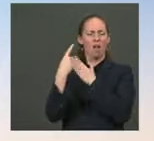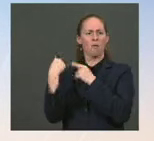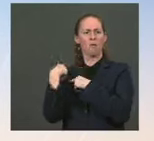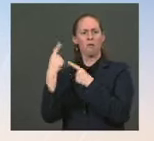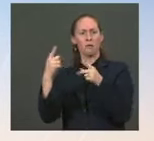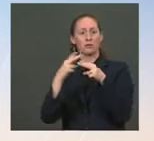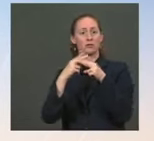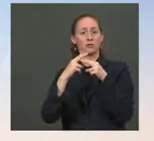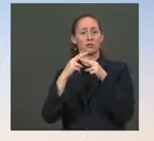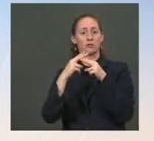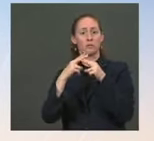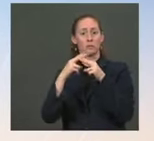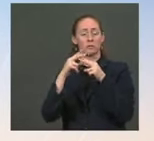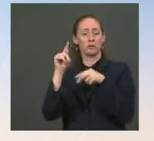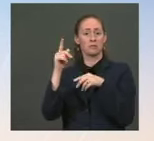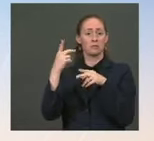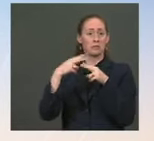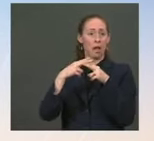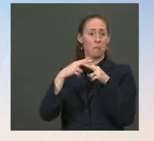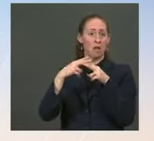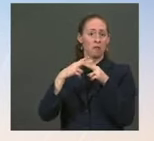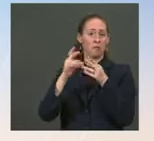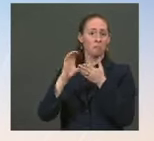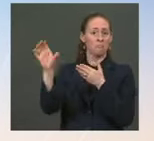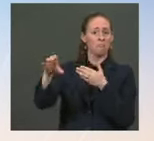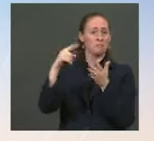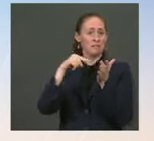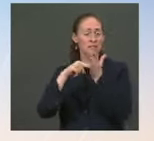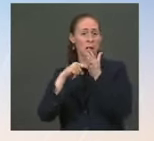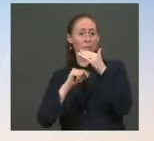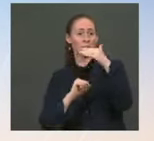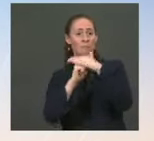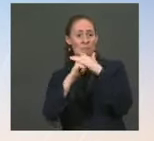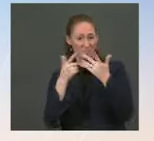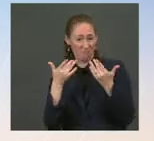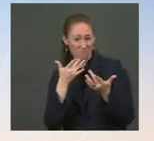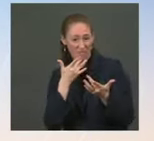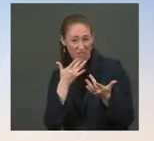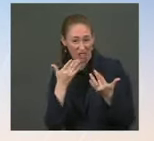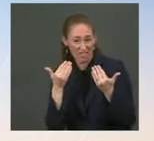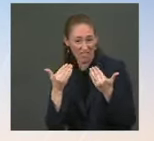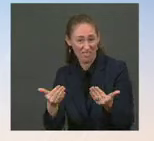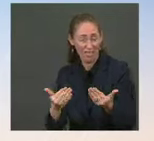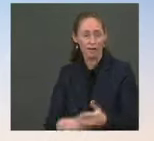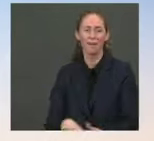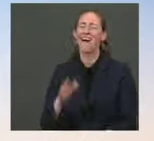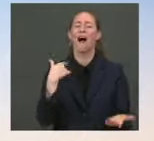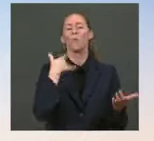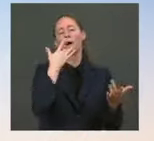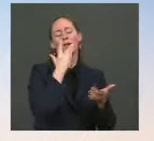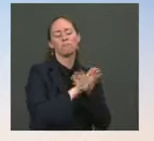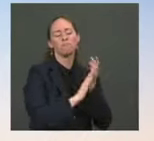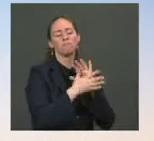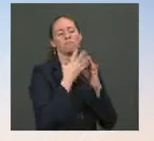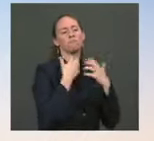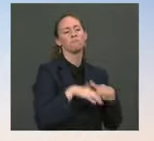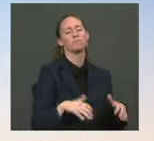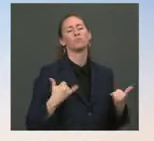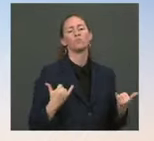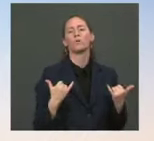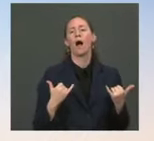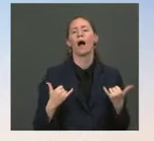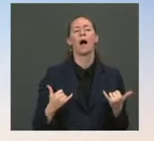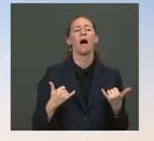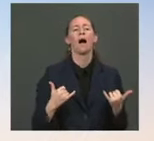hike be preferable to default? Ms. The preference would be just getting this done today so we can move on to more